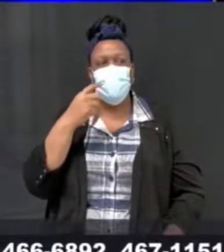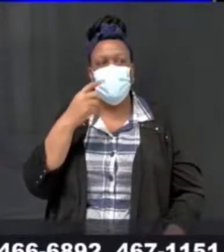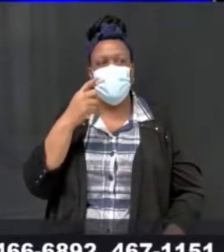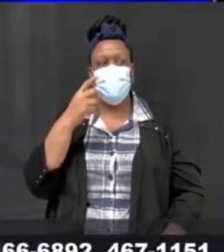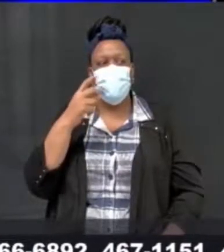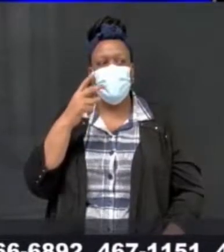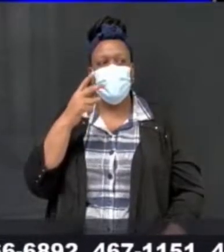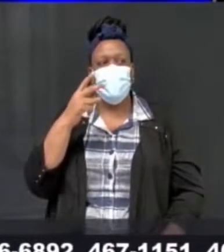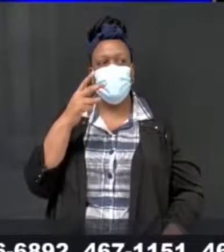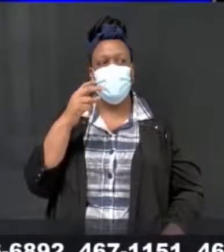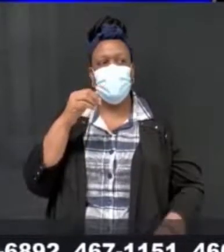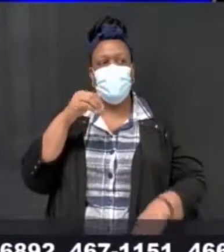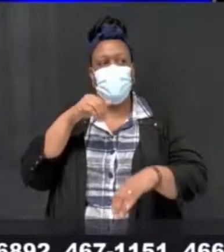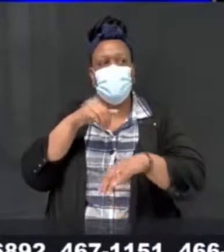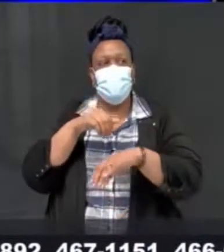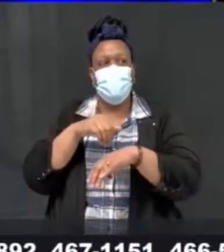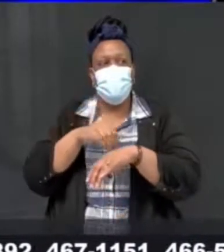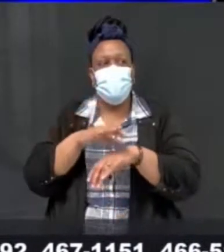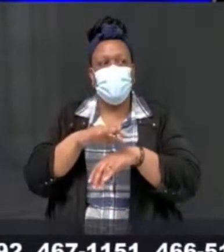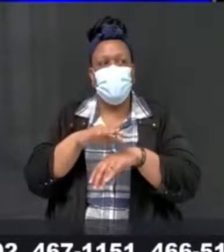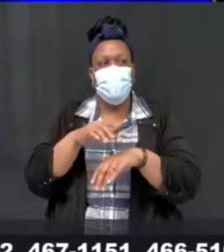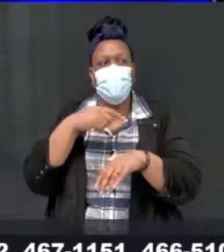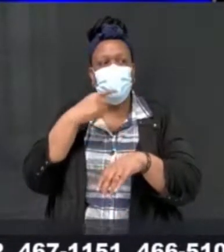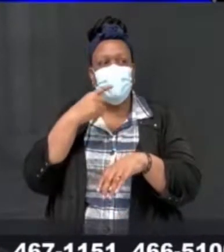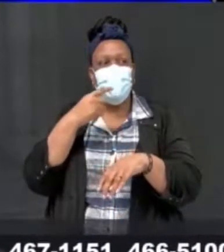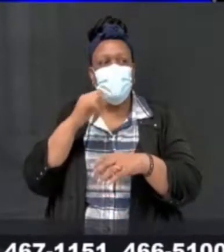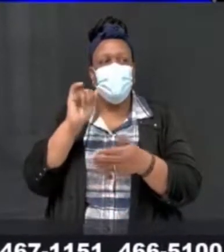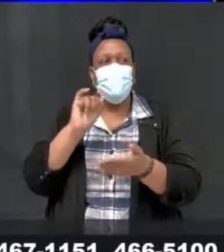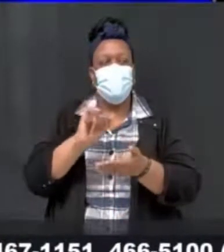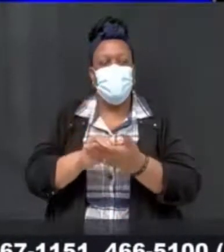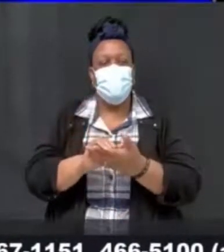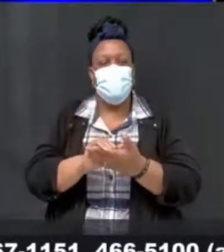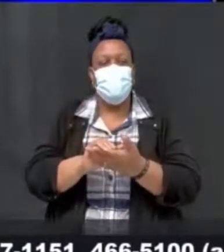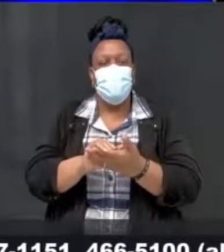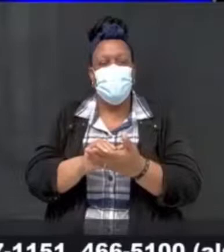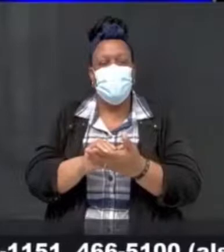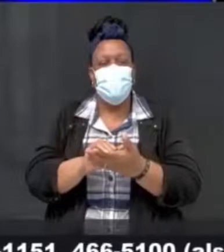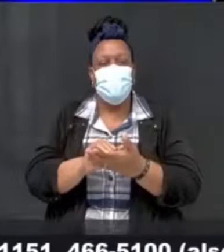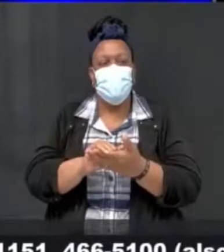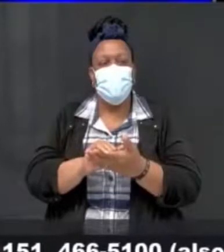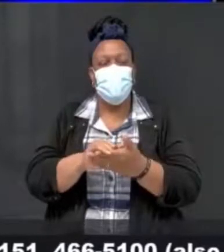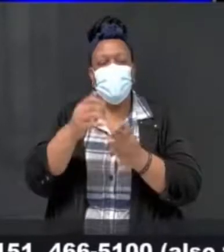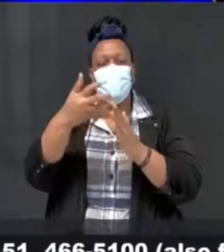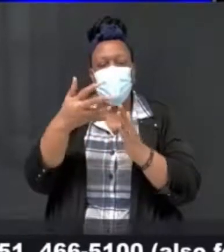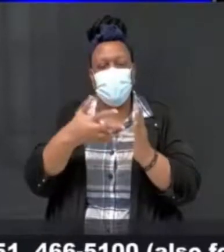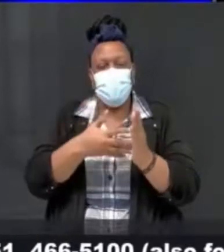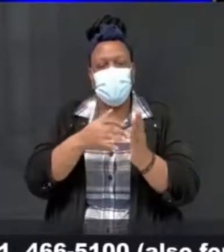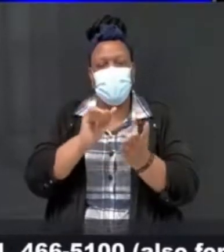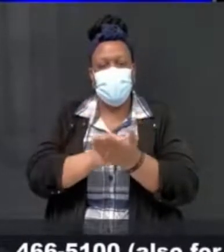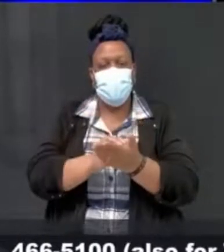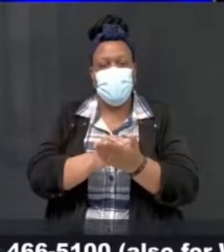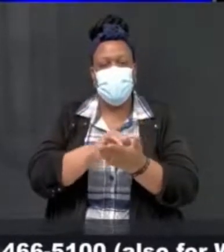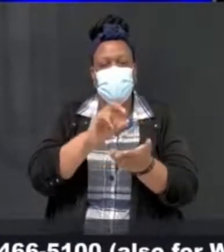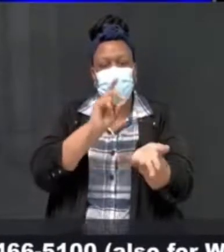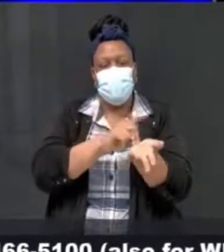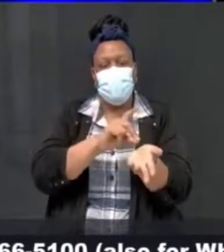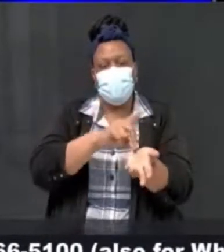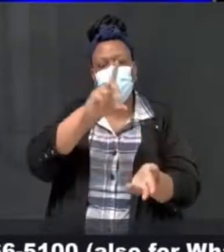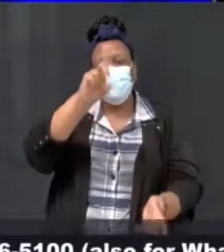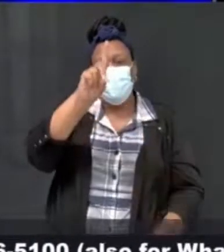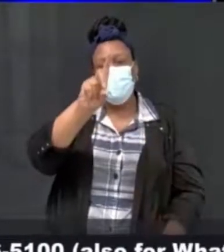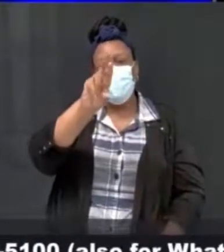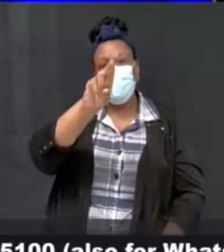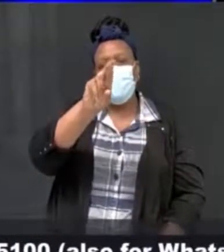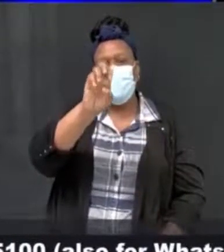year, are no good. And now the same rapid antigen tests are being used by